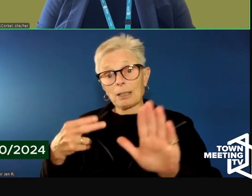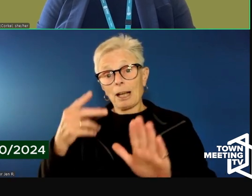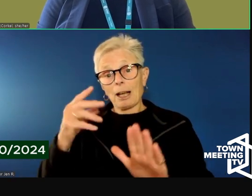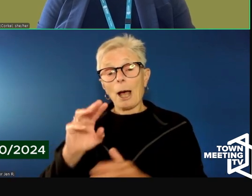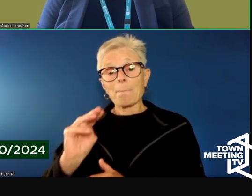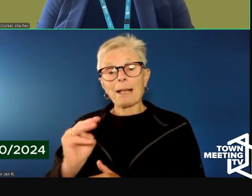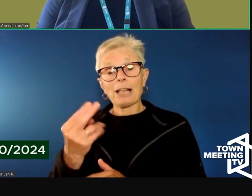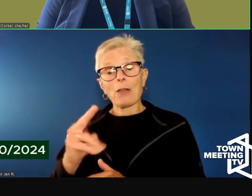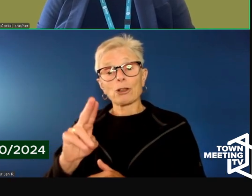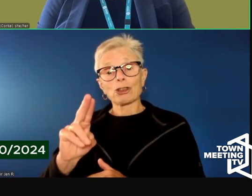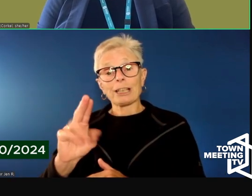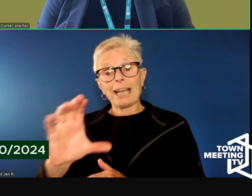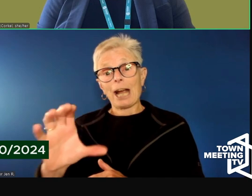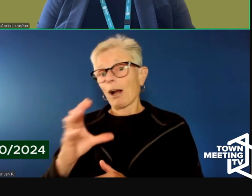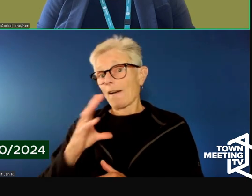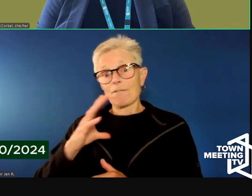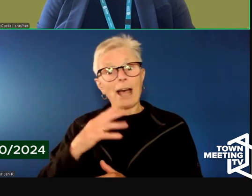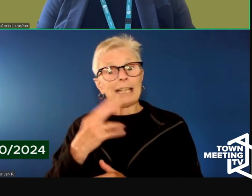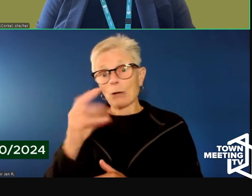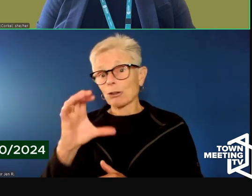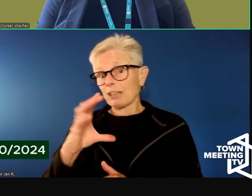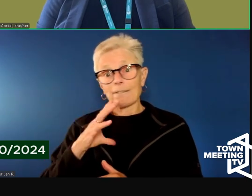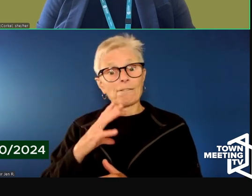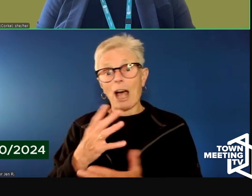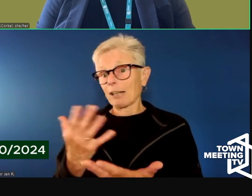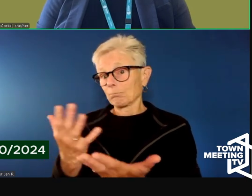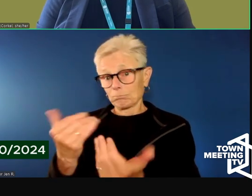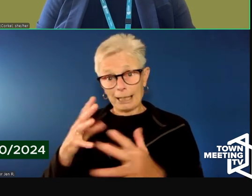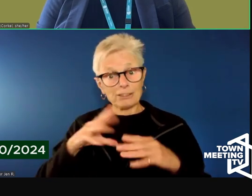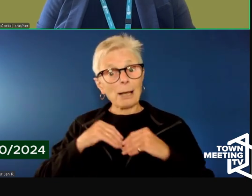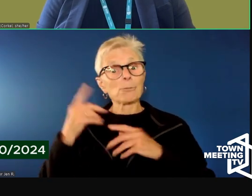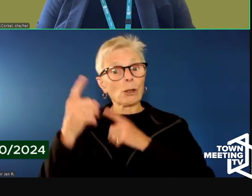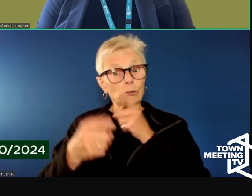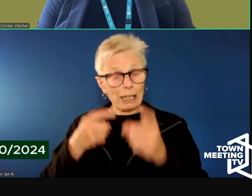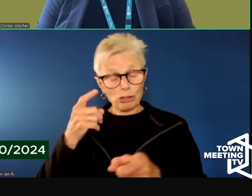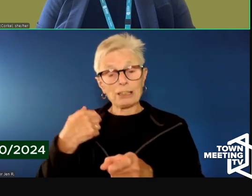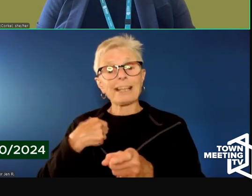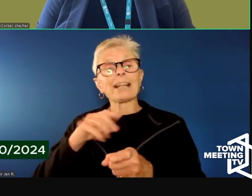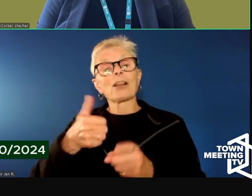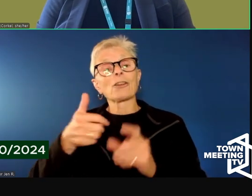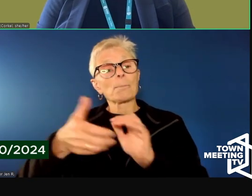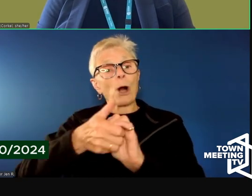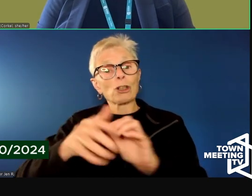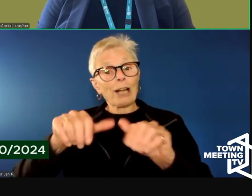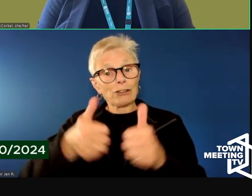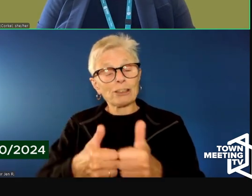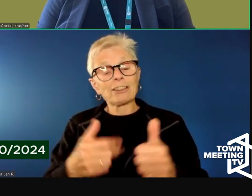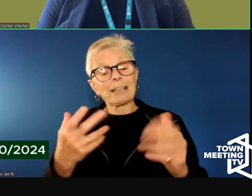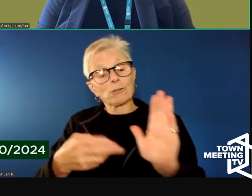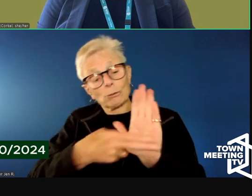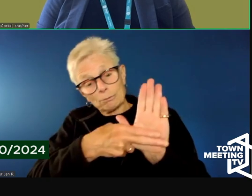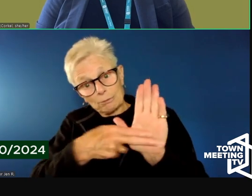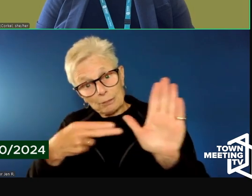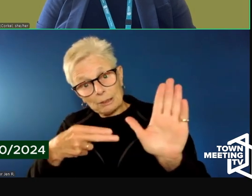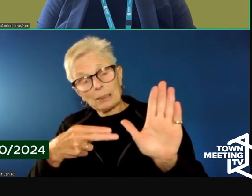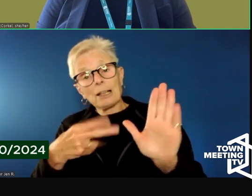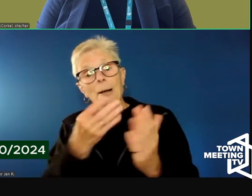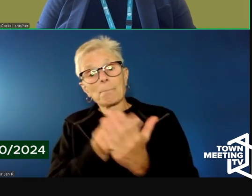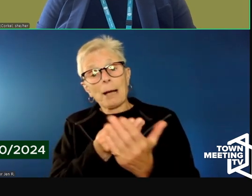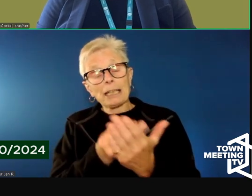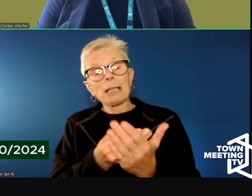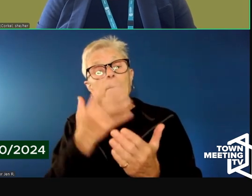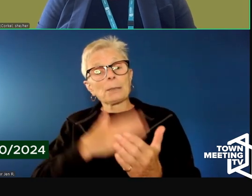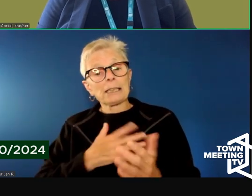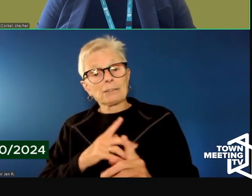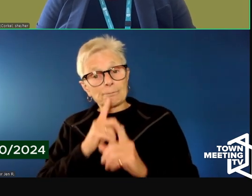welcomes those as does the partner agencies, and we will make sure that specific donations for this program are directed